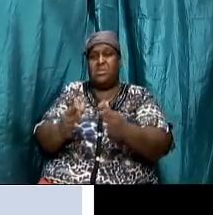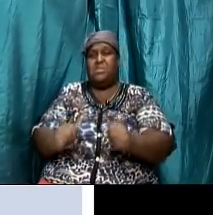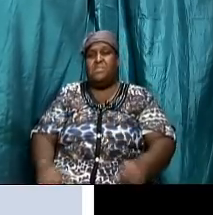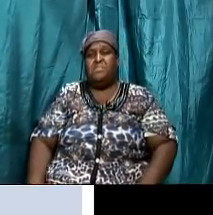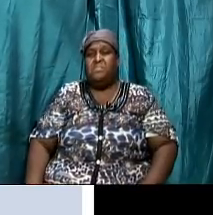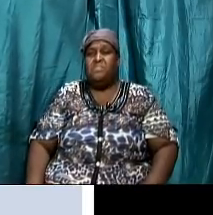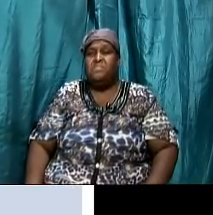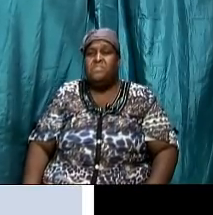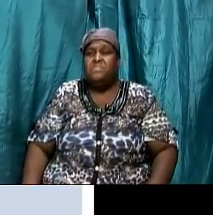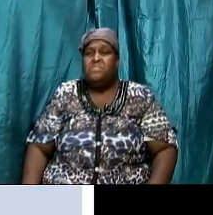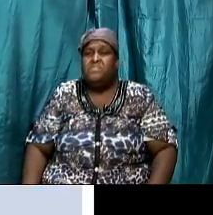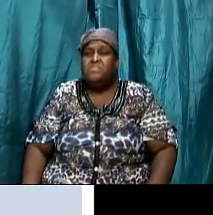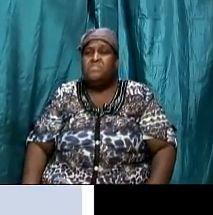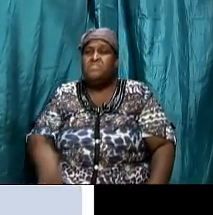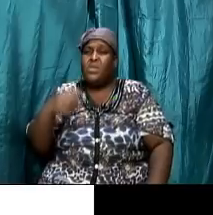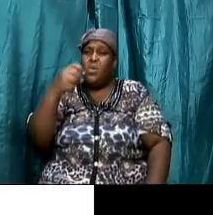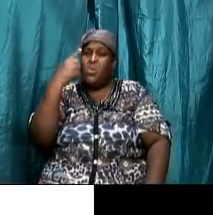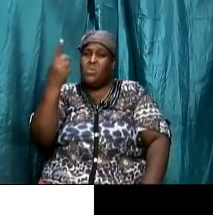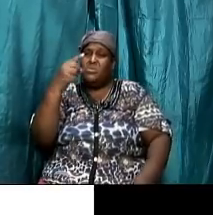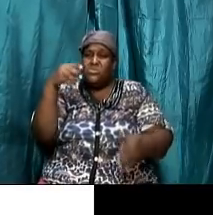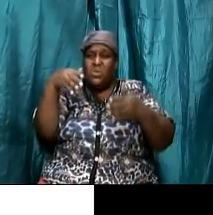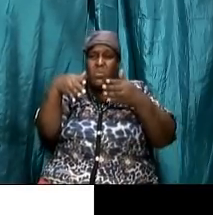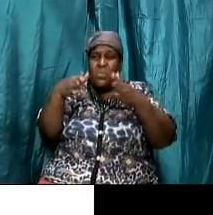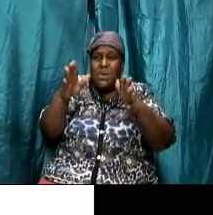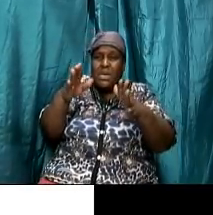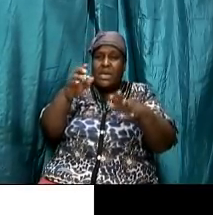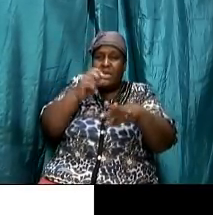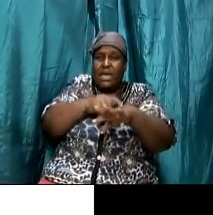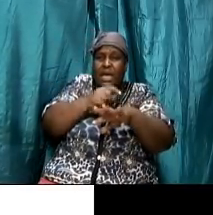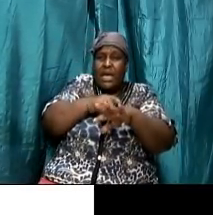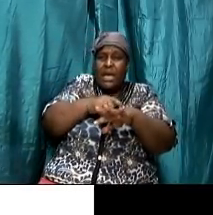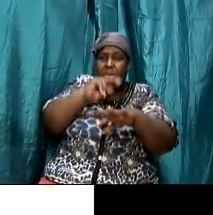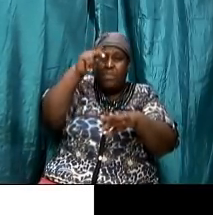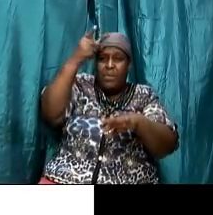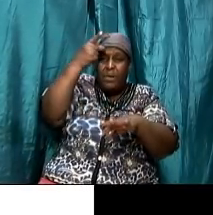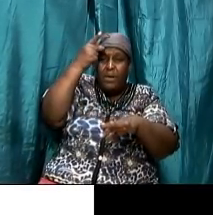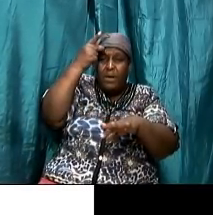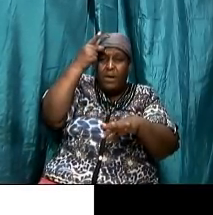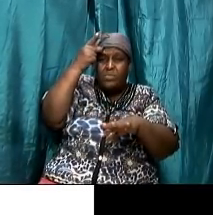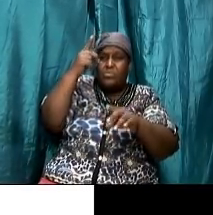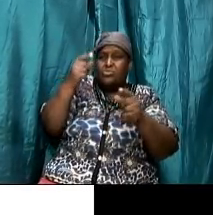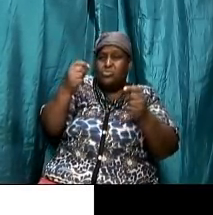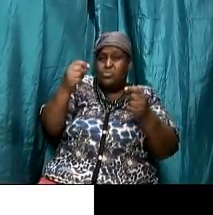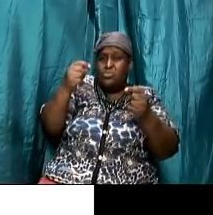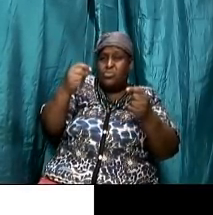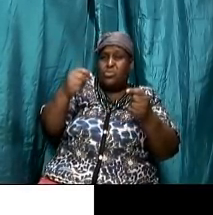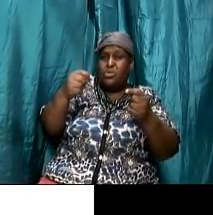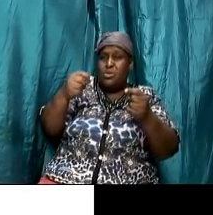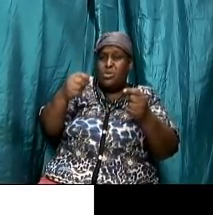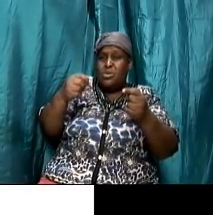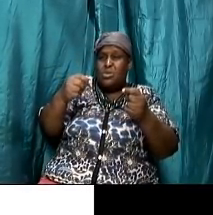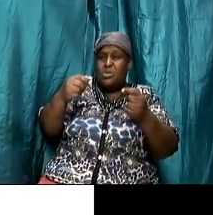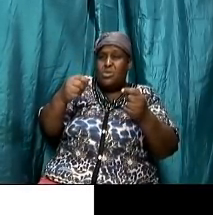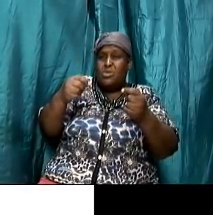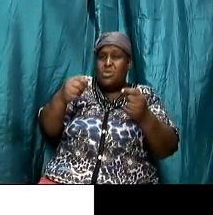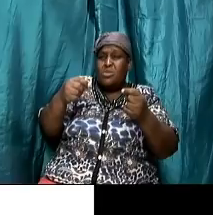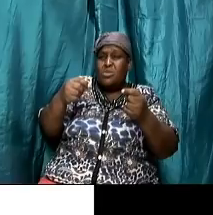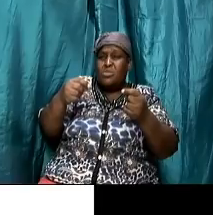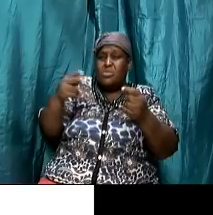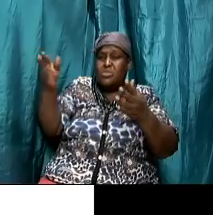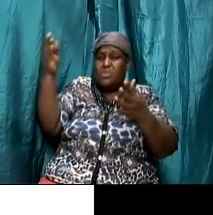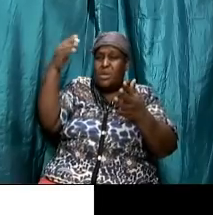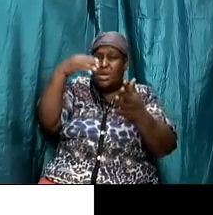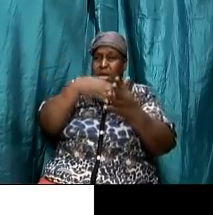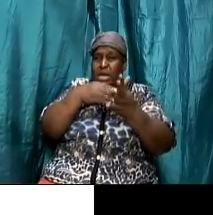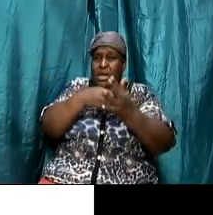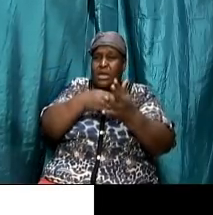there's also wait times where paul would do the reverse remember i said before it's either from